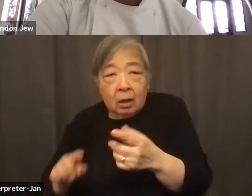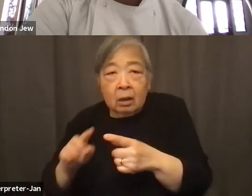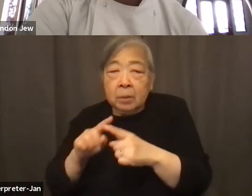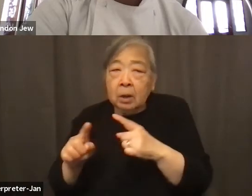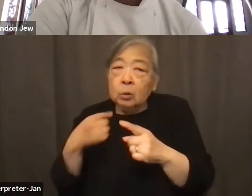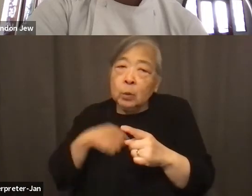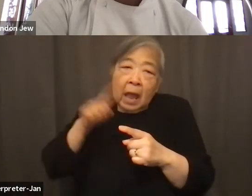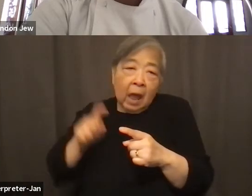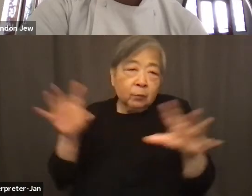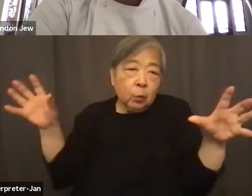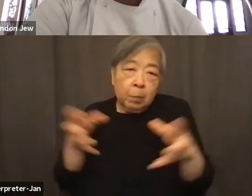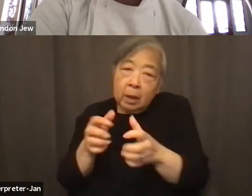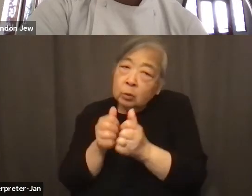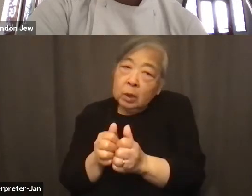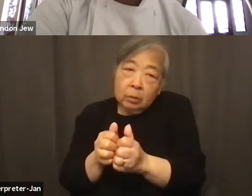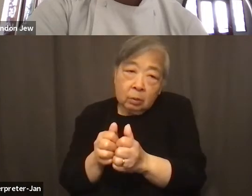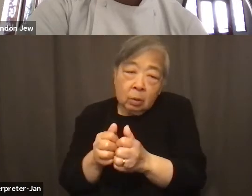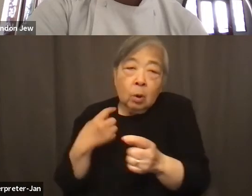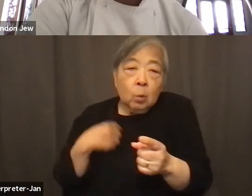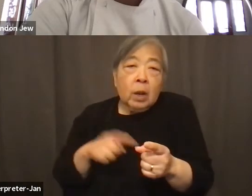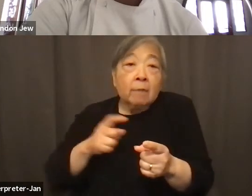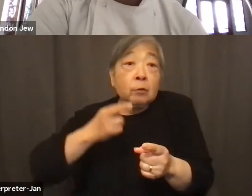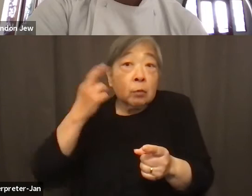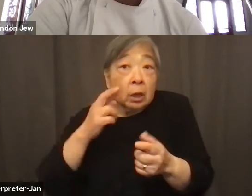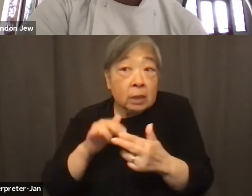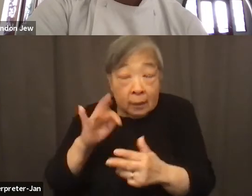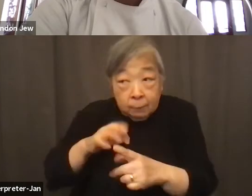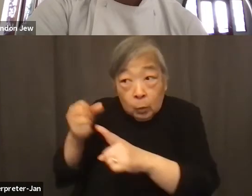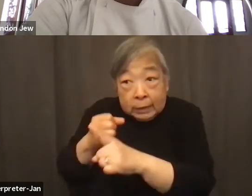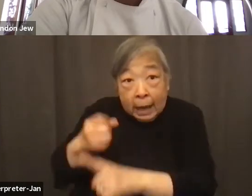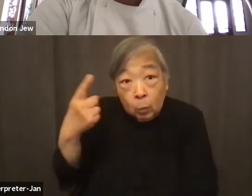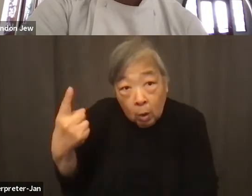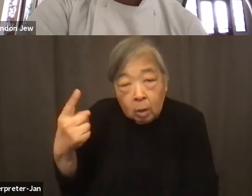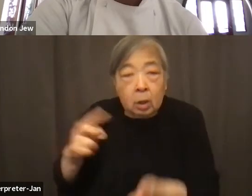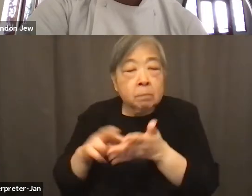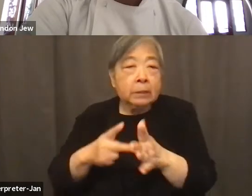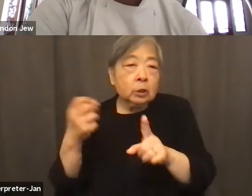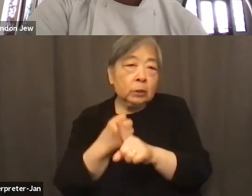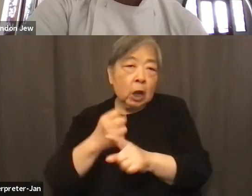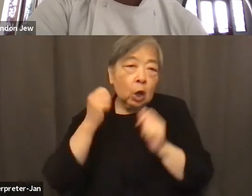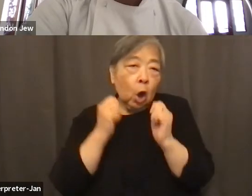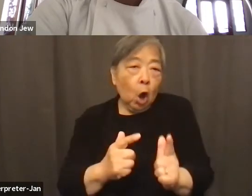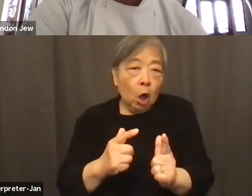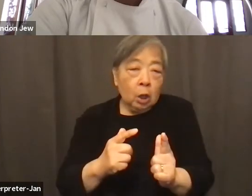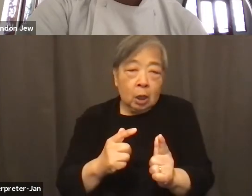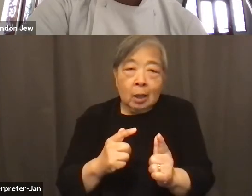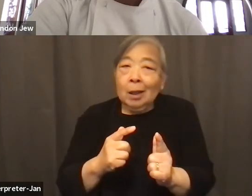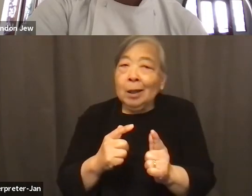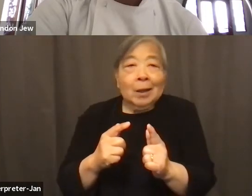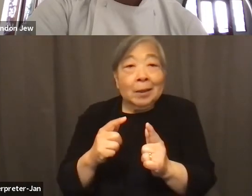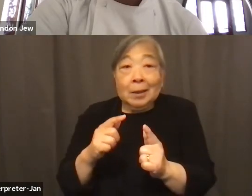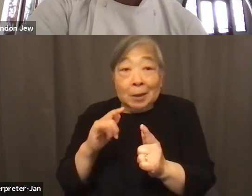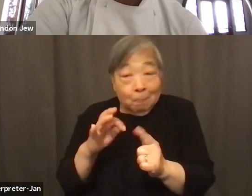together until we are realizing that attack on one is attack on all the others. We're not safe. And so